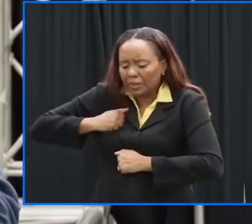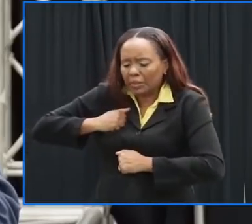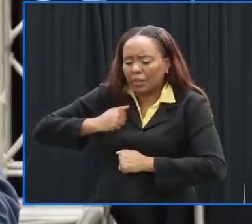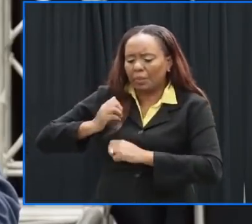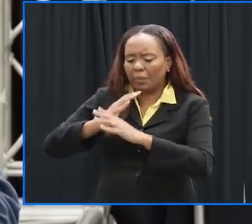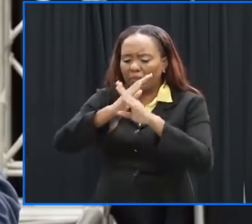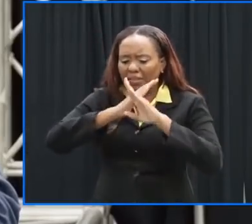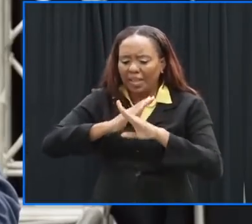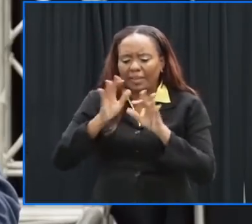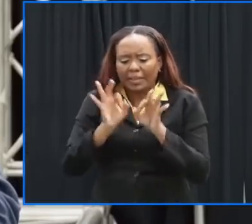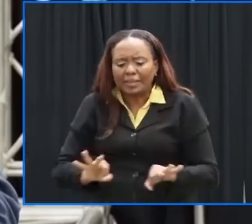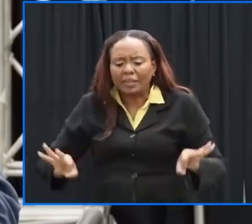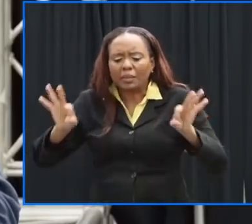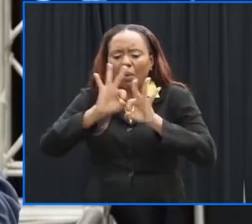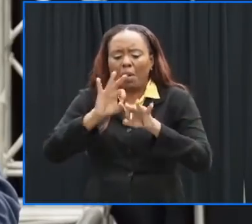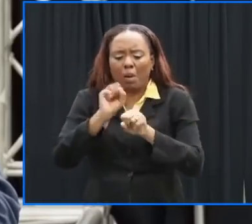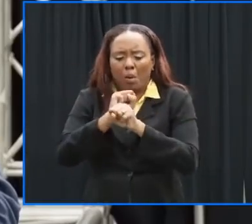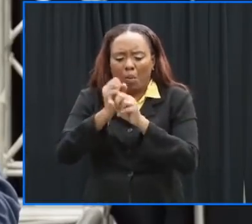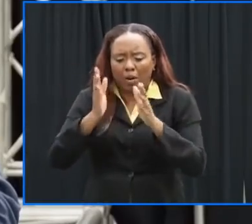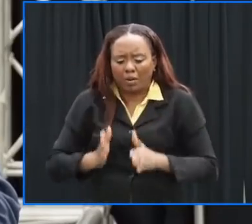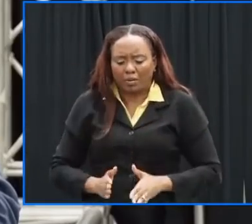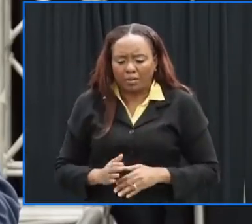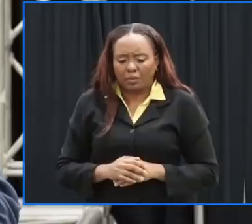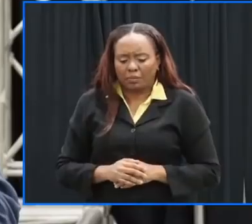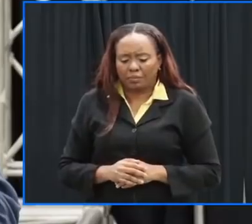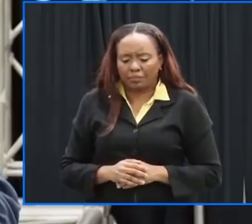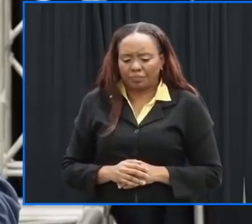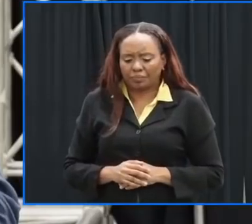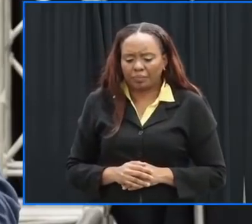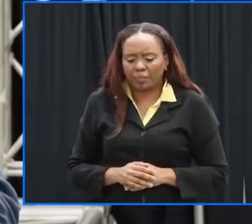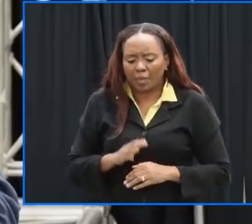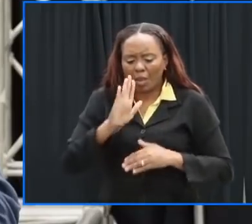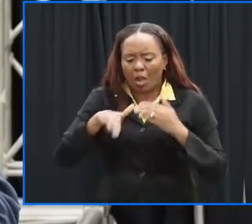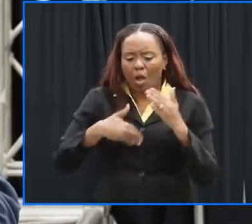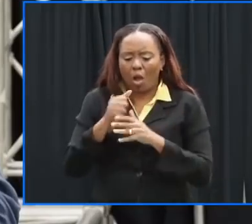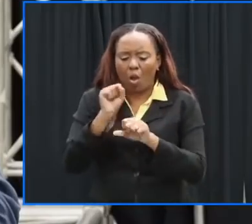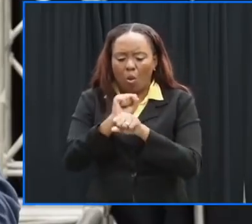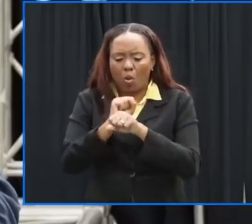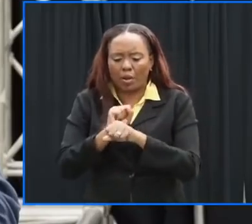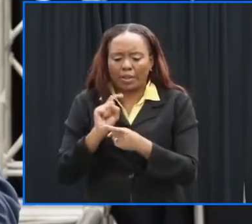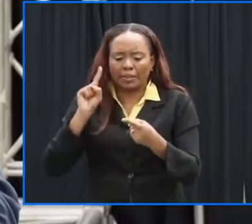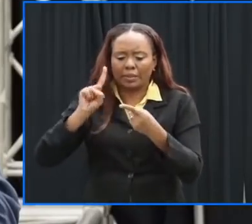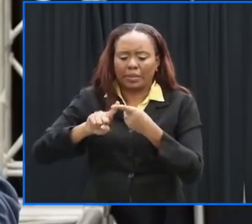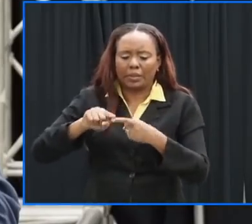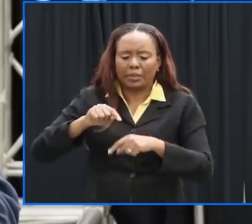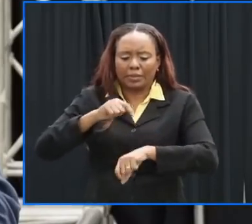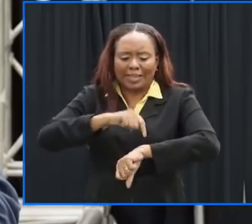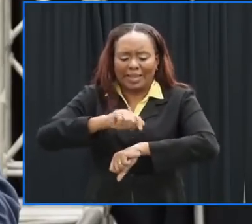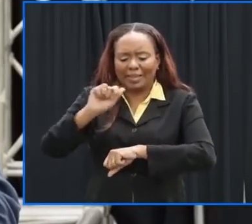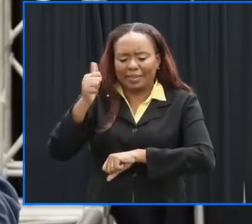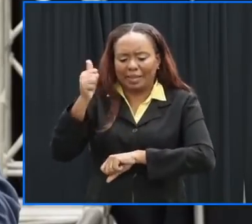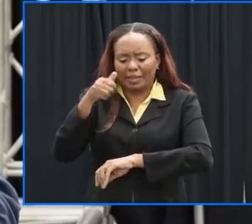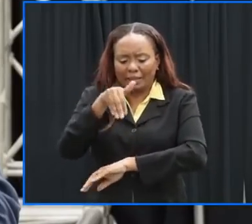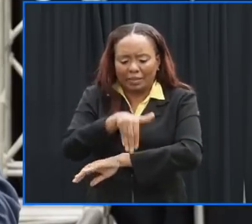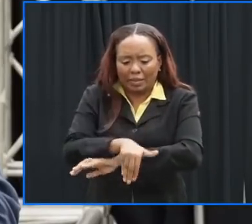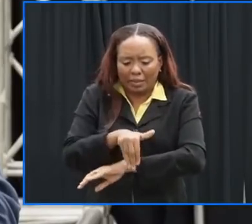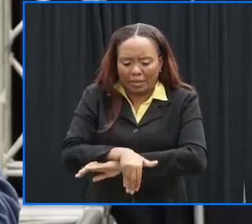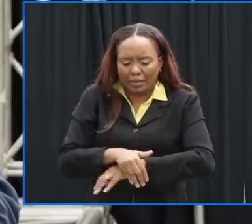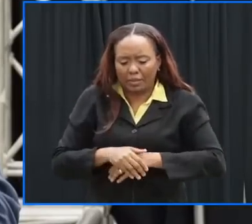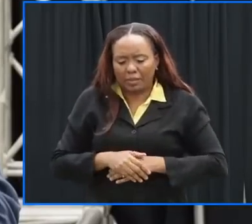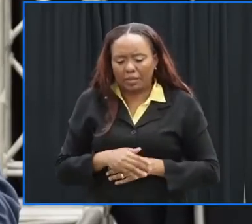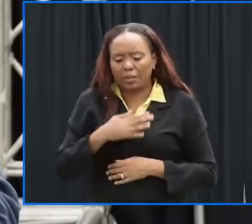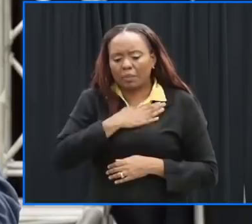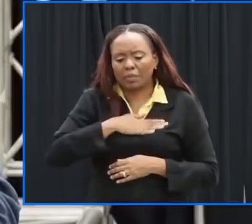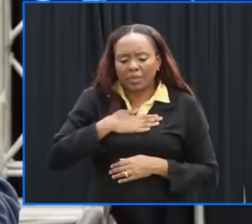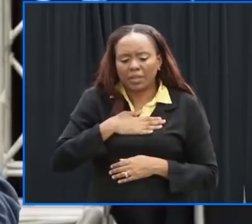the essential service essential services which are operating until up to possibly 10 o'clock tonight let us get